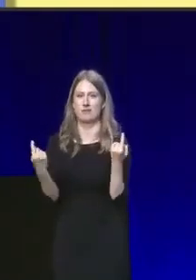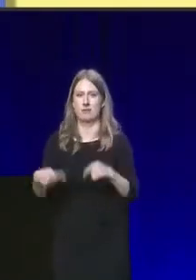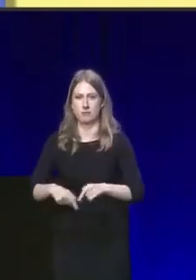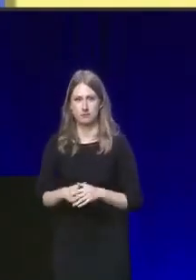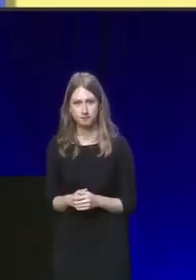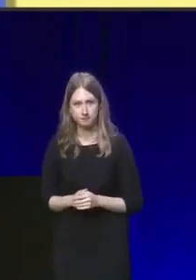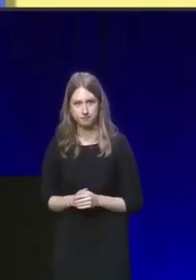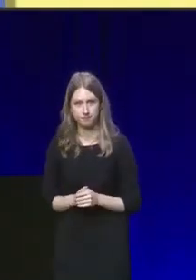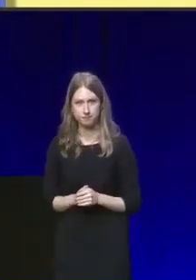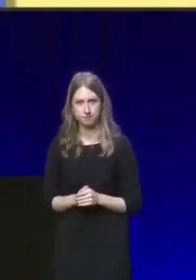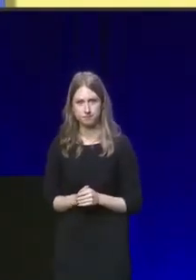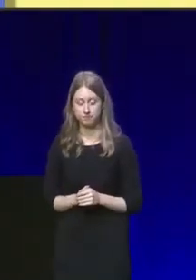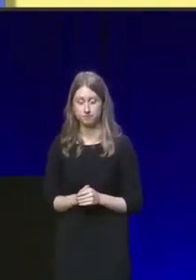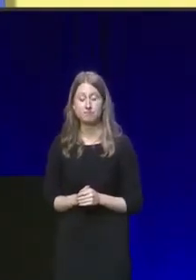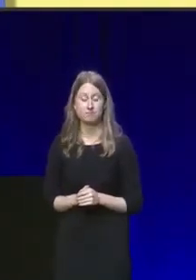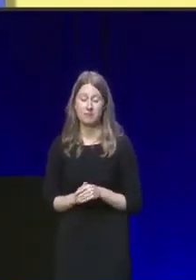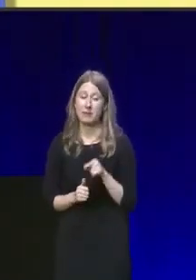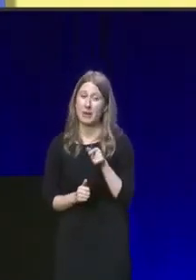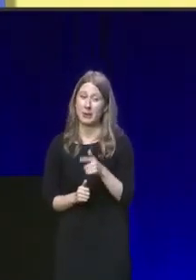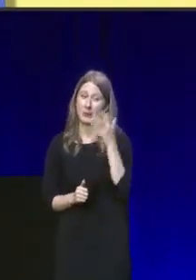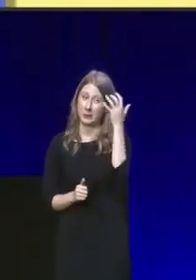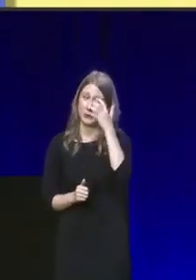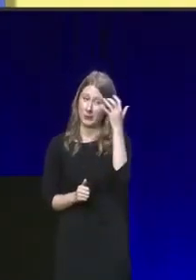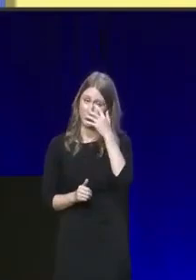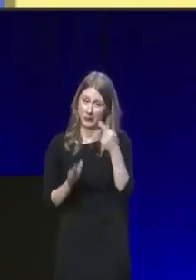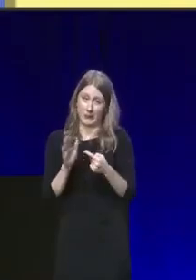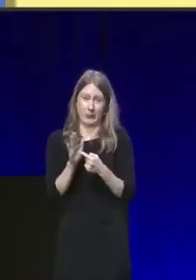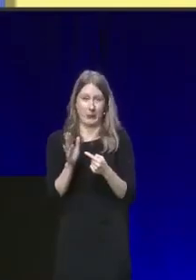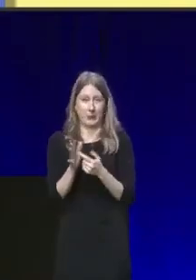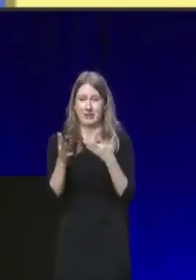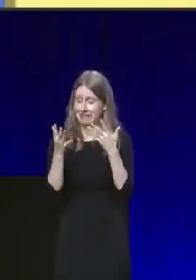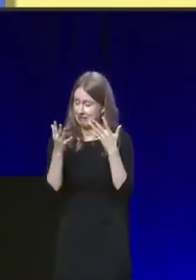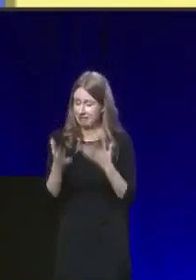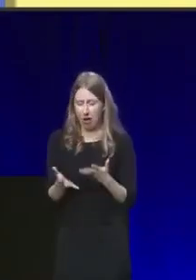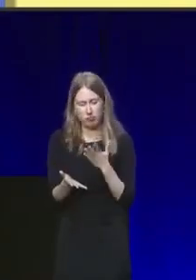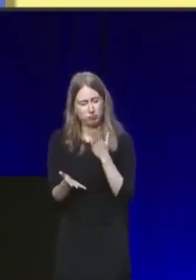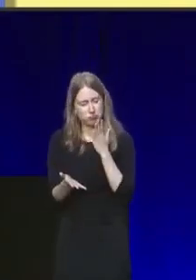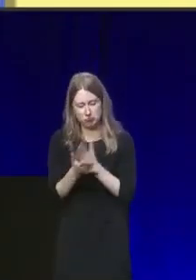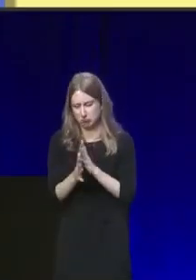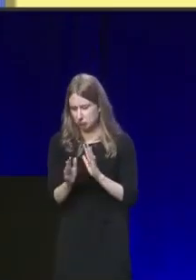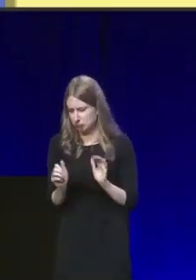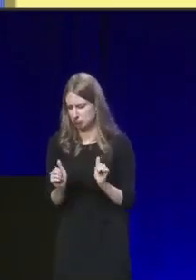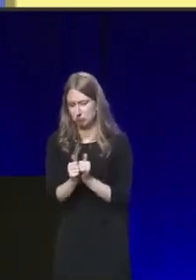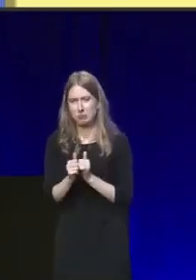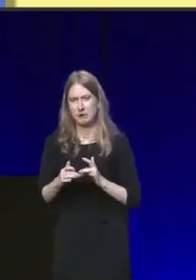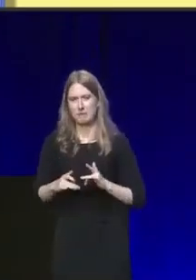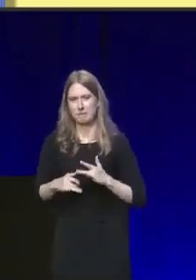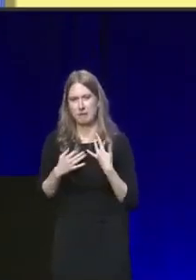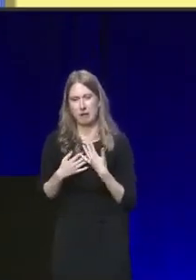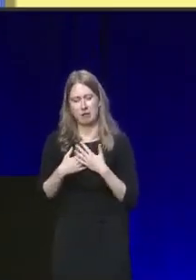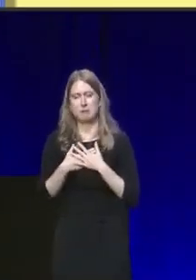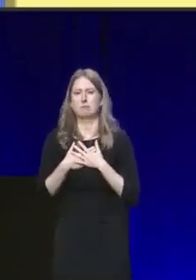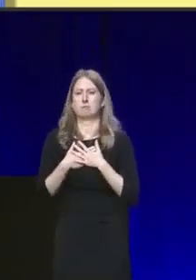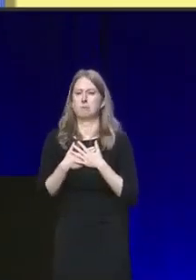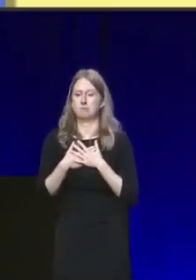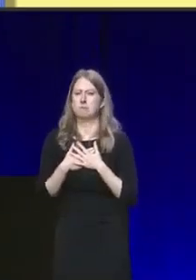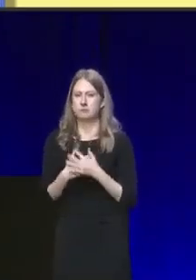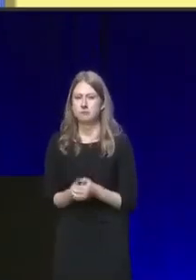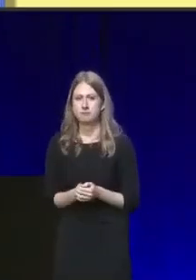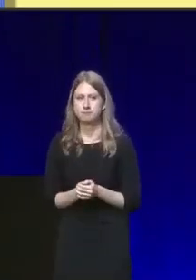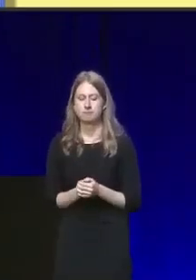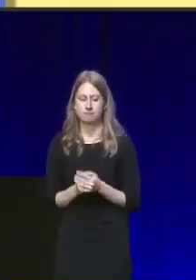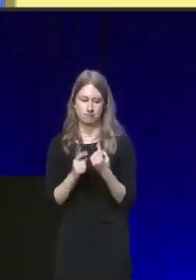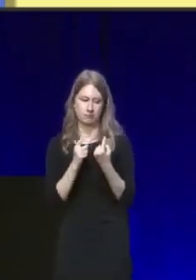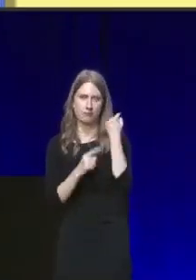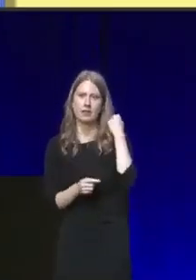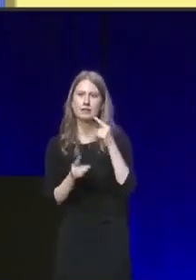I believe that to be the case now more than ever with all of my head and all of my heart. July the 4th